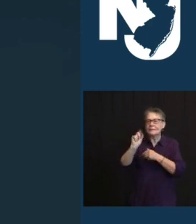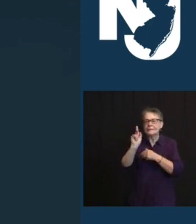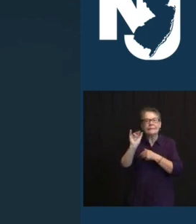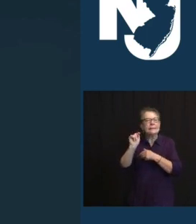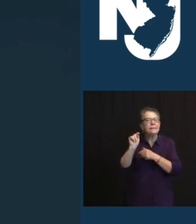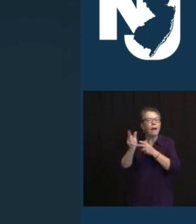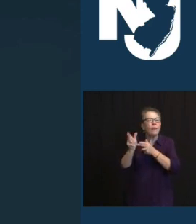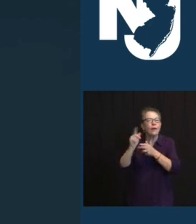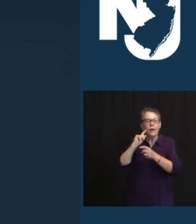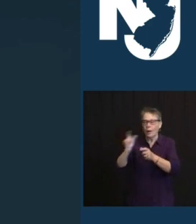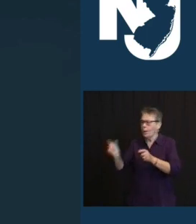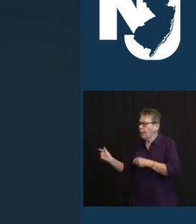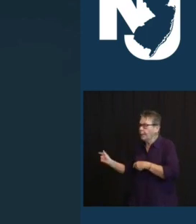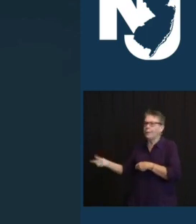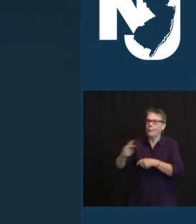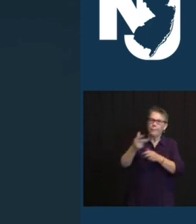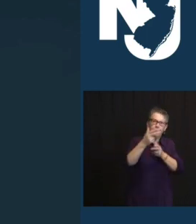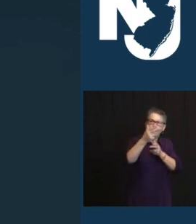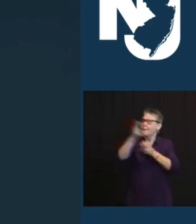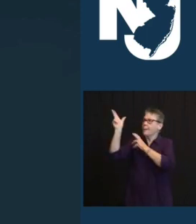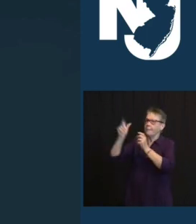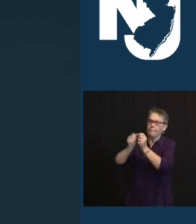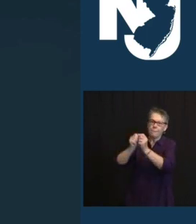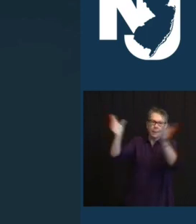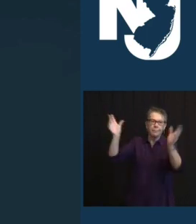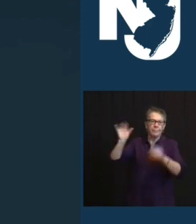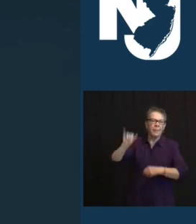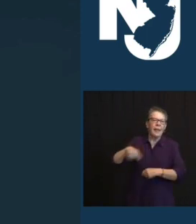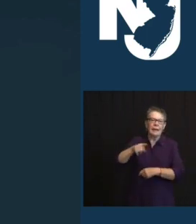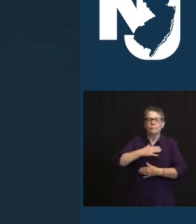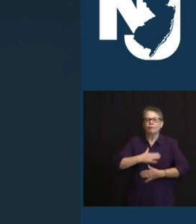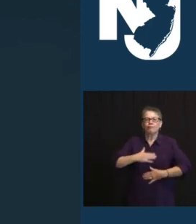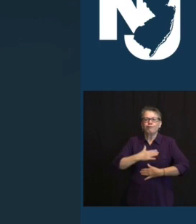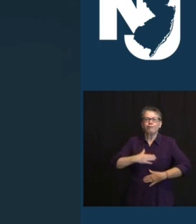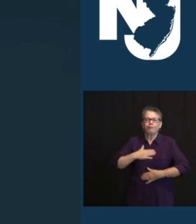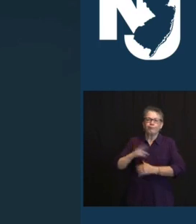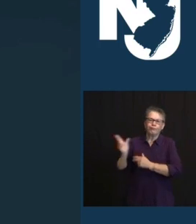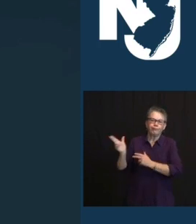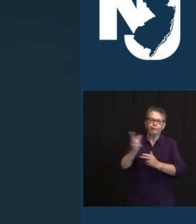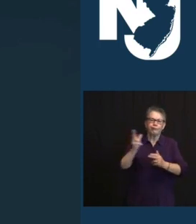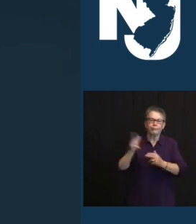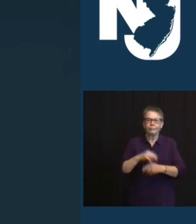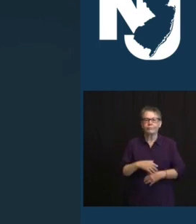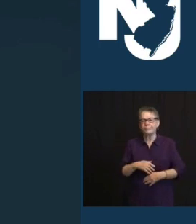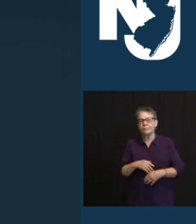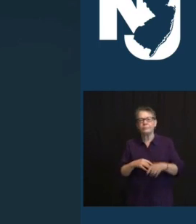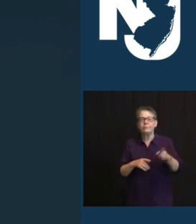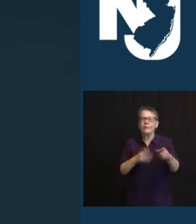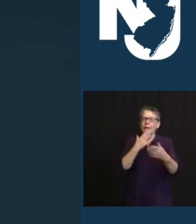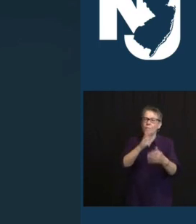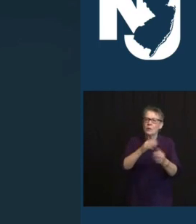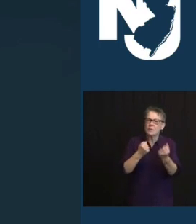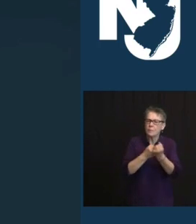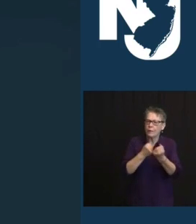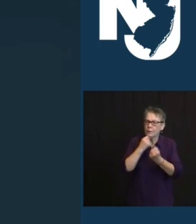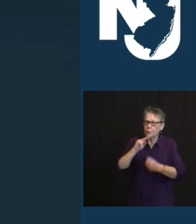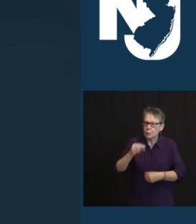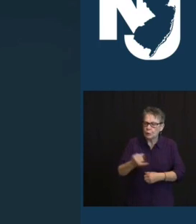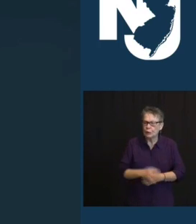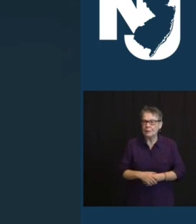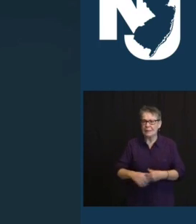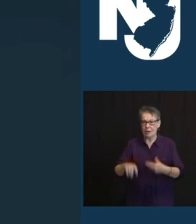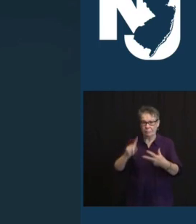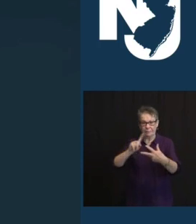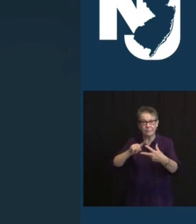FAMILY, AND WE THANK HIM FOR A LIFETIME OF DEDICATION TO THE GREAT STATE OF NEW JERSEY. TODAY WE ALSO REMEMBER THE ARTIST,